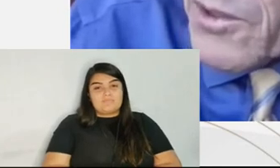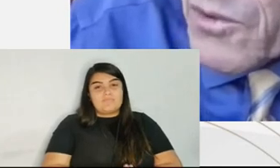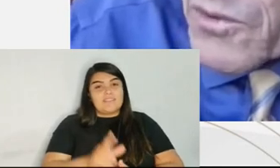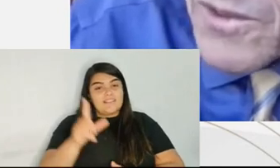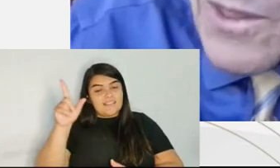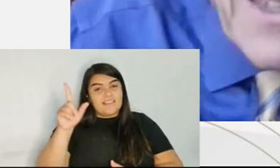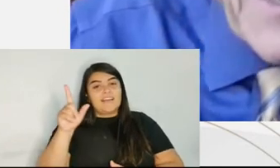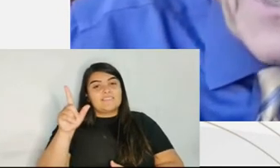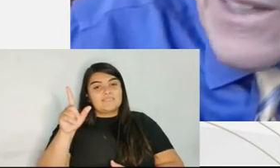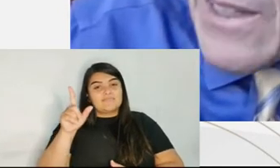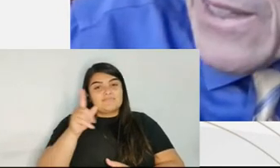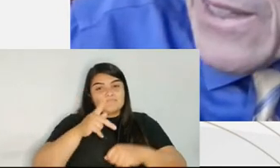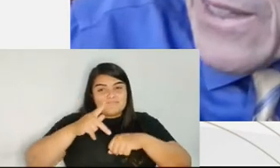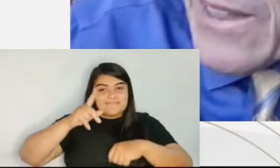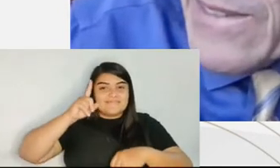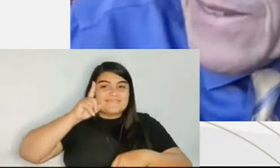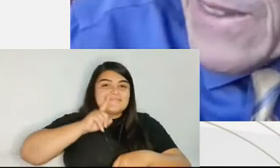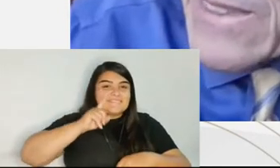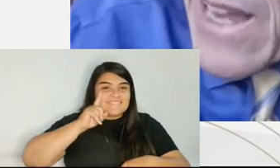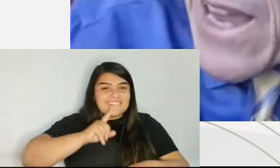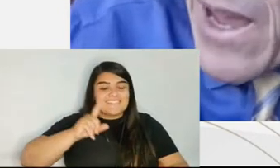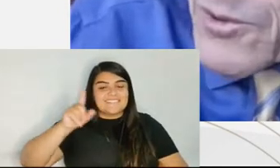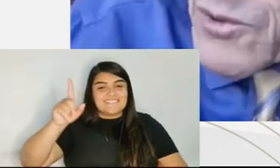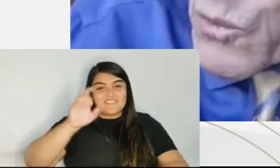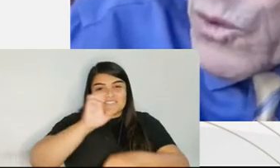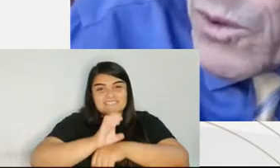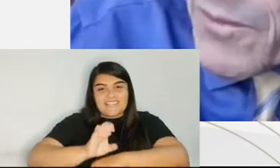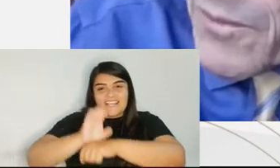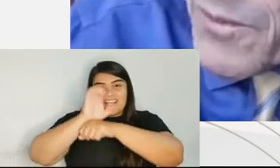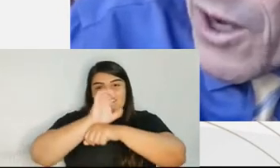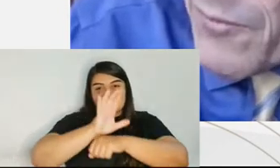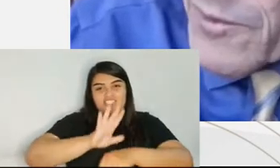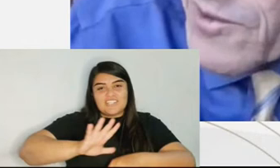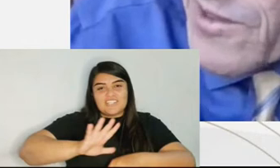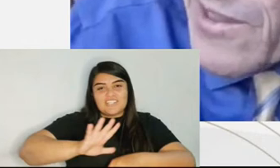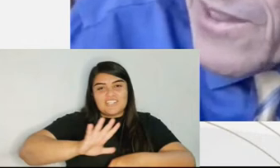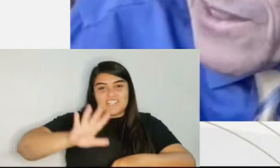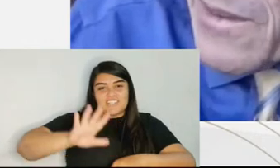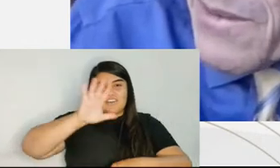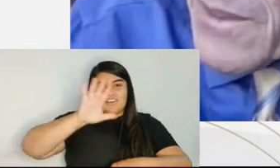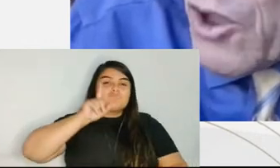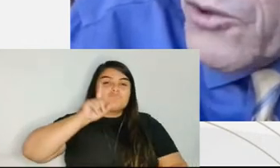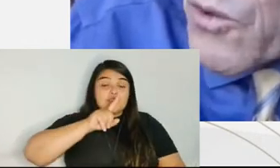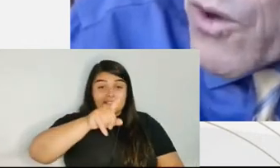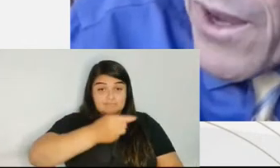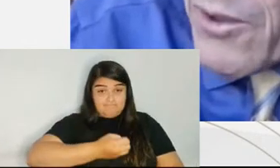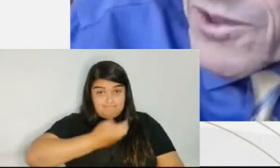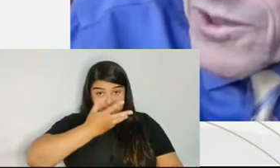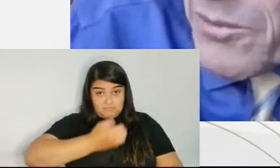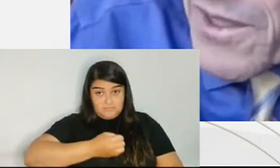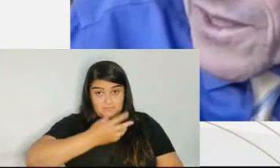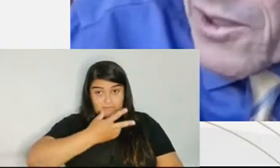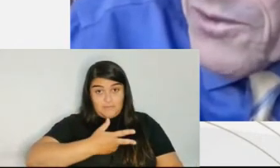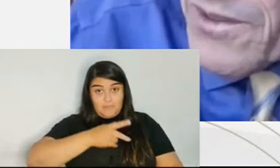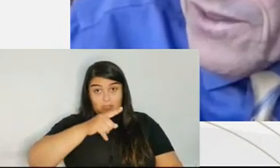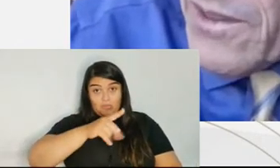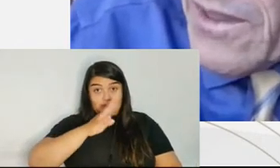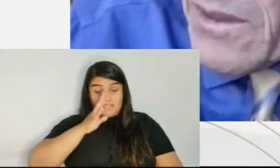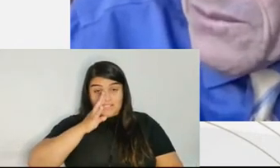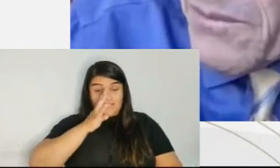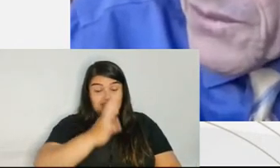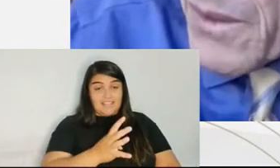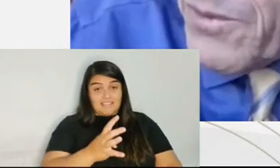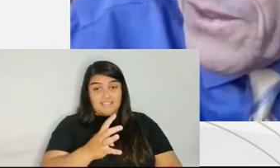of the accused, it is the established rule of the office that no trial shall be held,